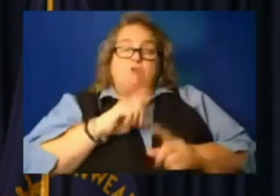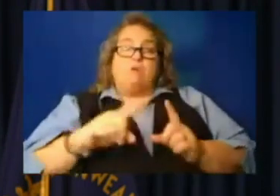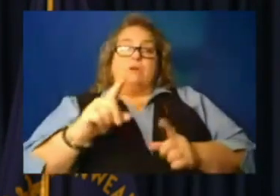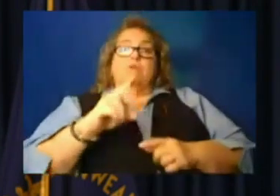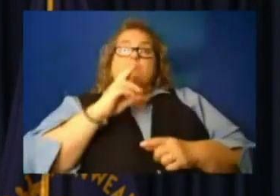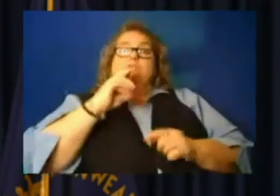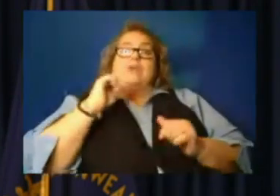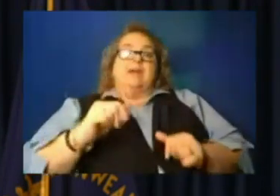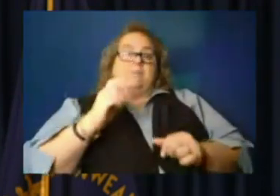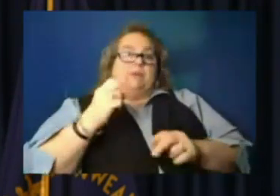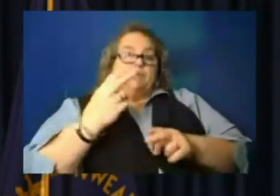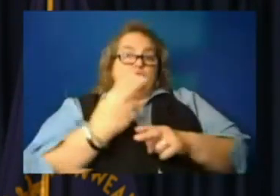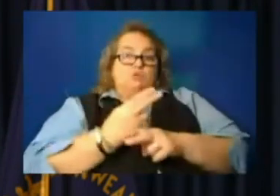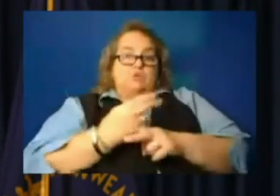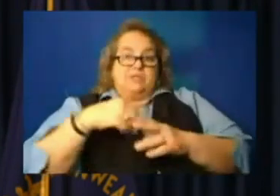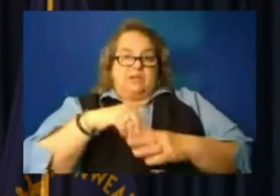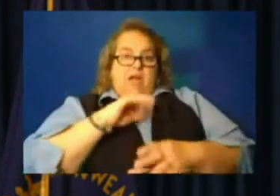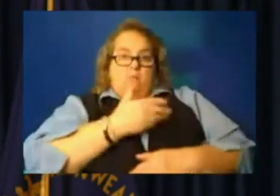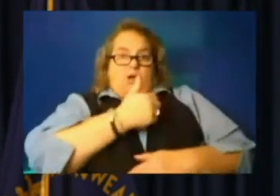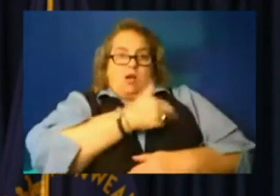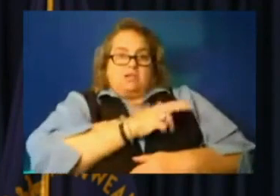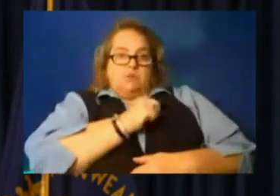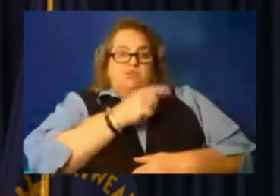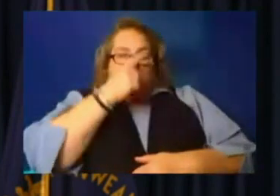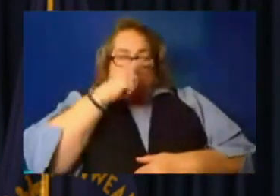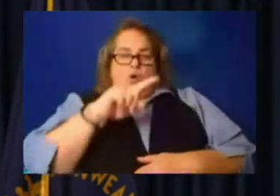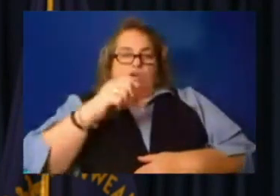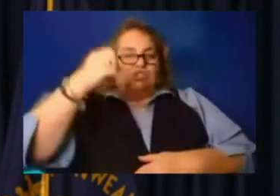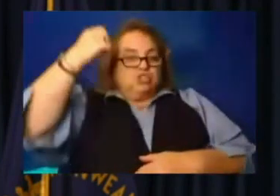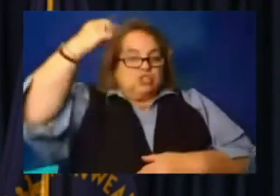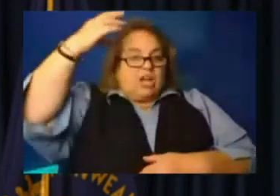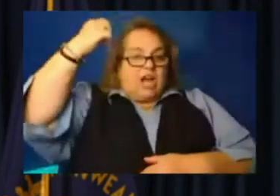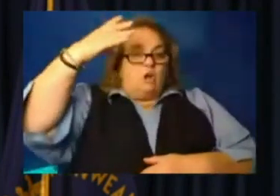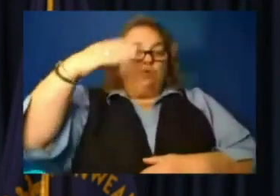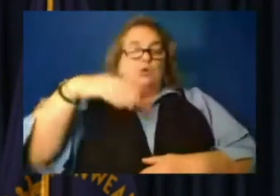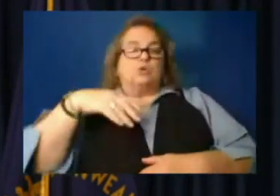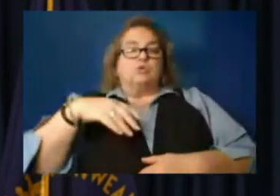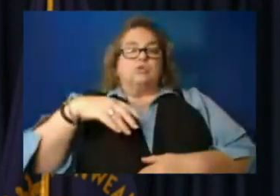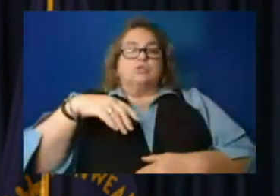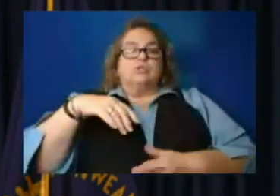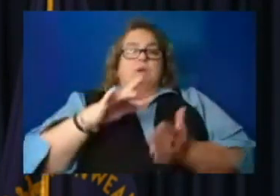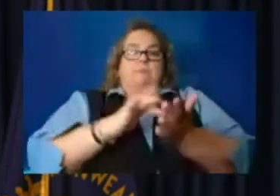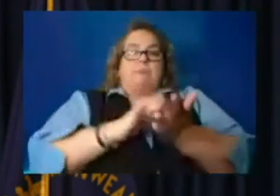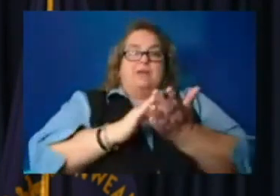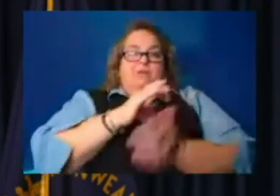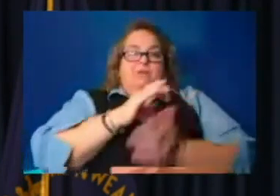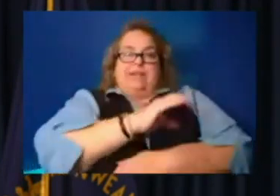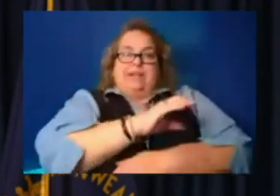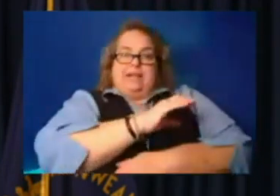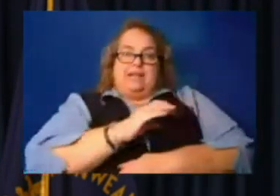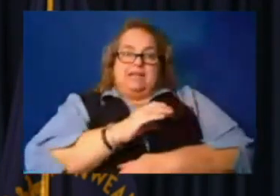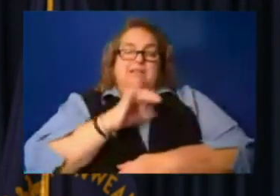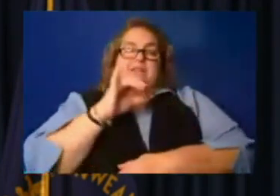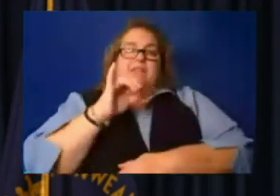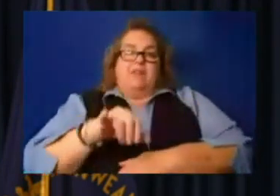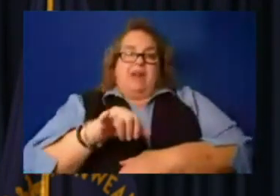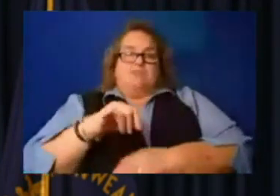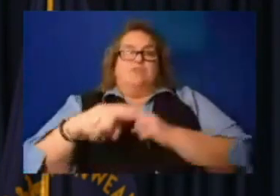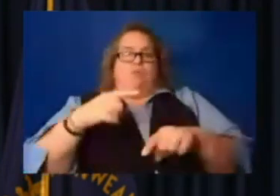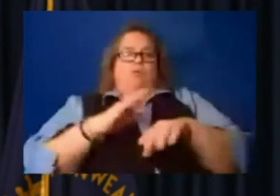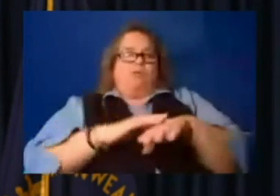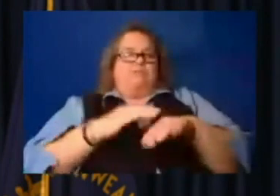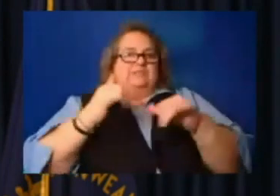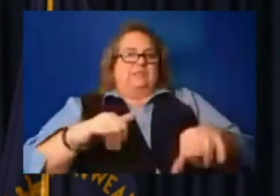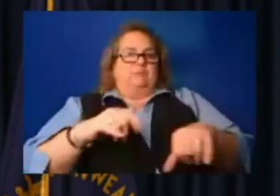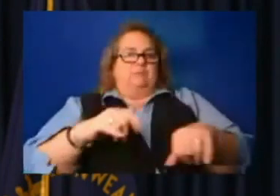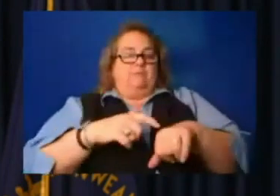hospitals for showers and, uh, in our medical clinics. Uh, that's going on at the same time. I've been asked by folks, is